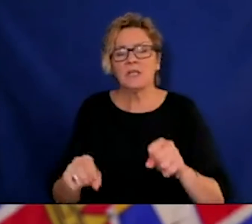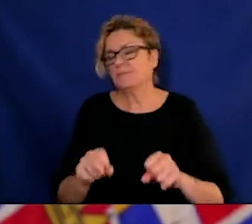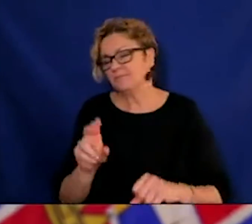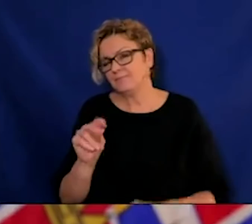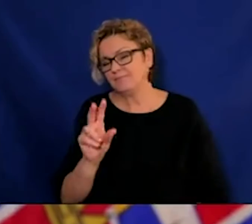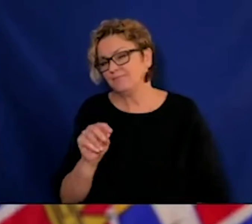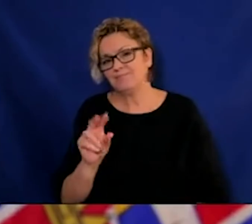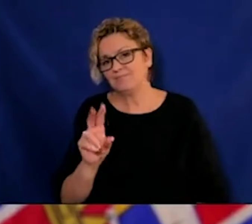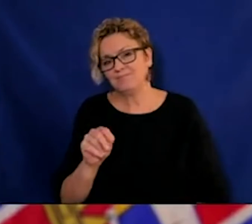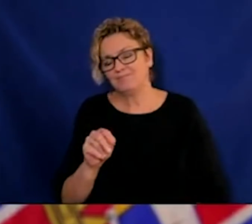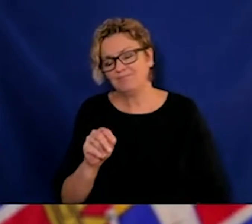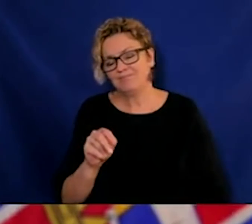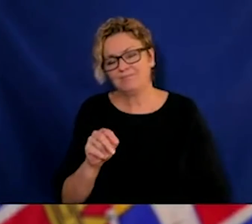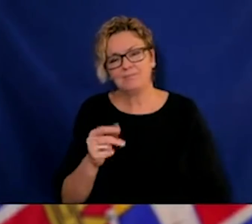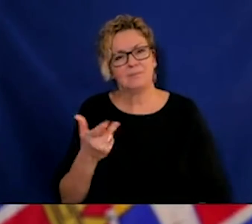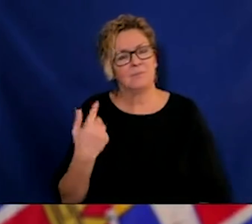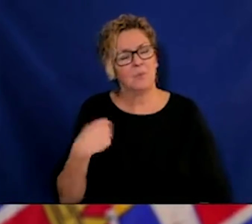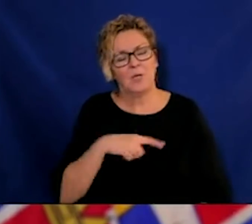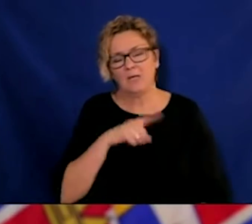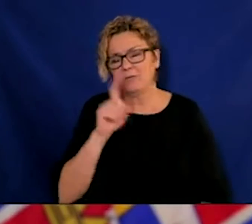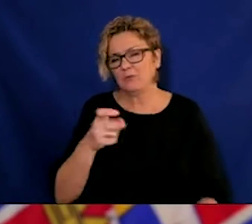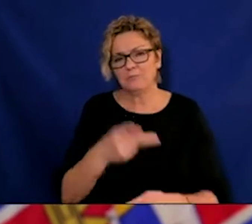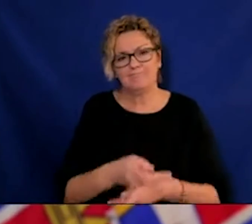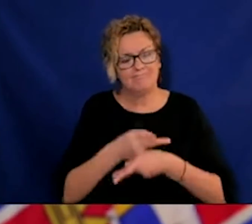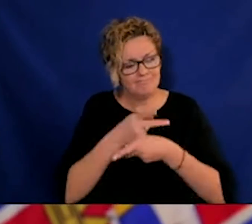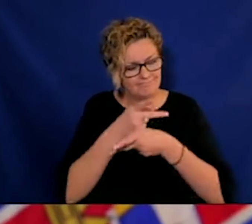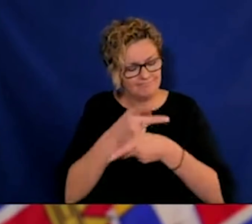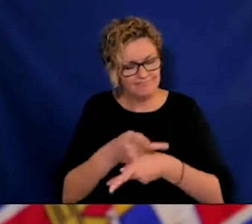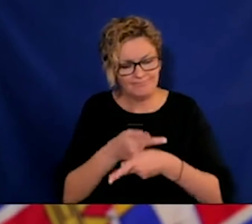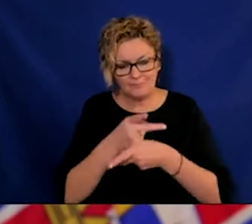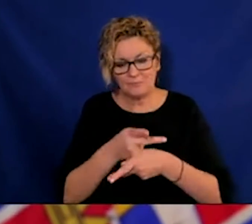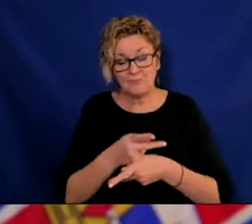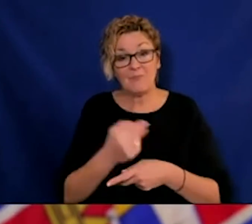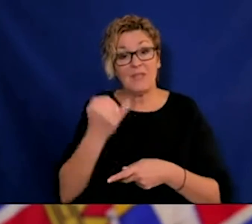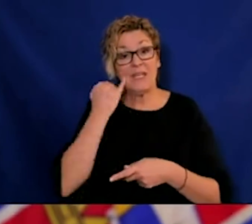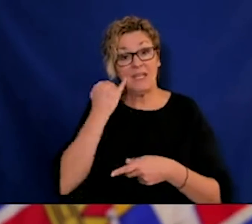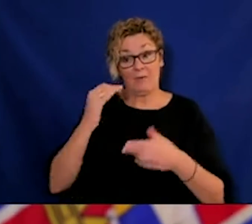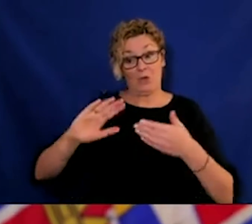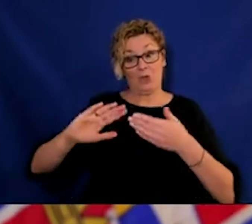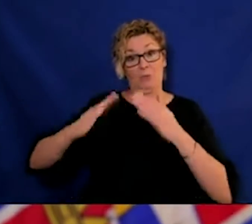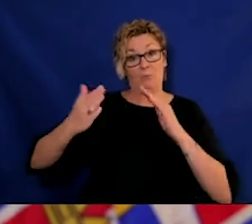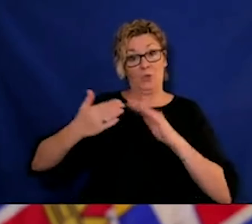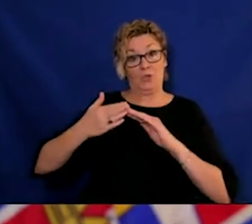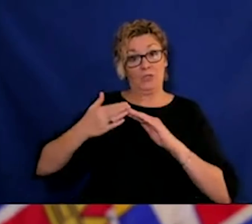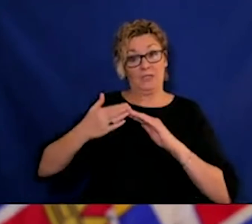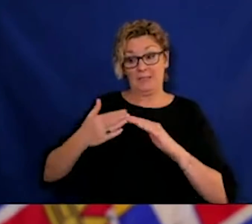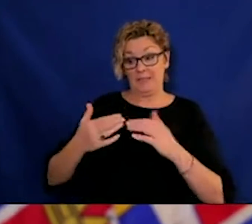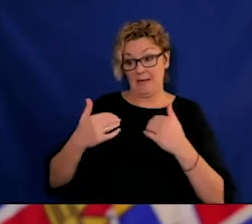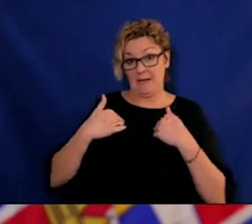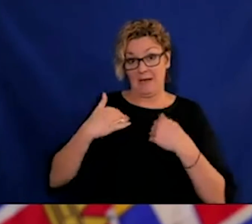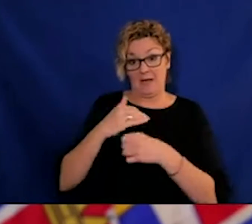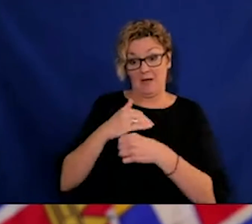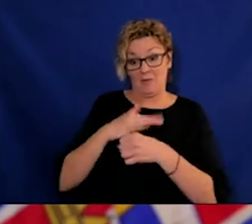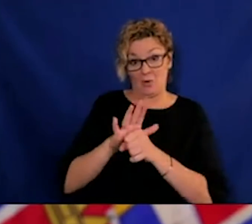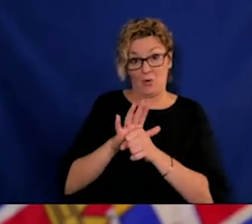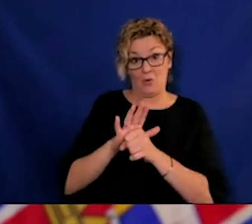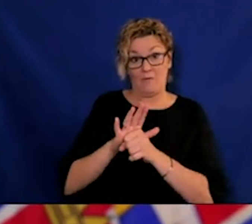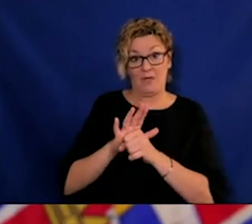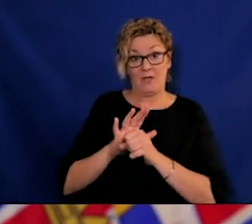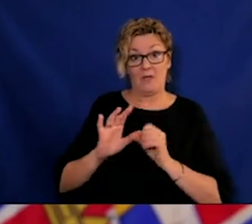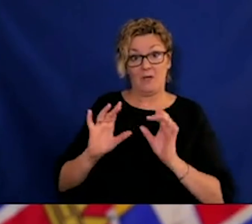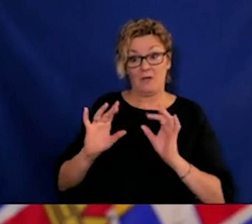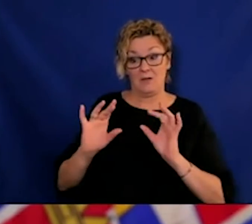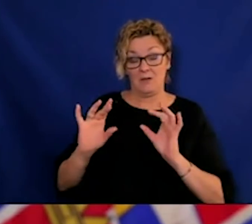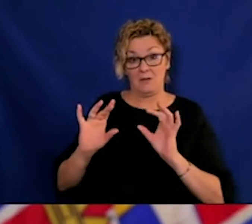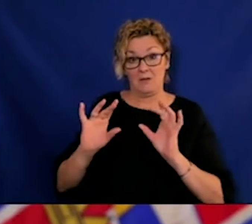we know that we when we have transmission in the community, the probability that somebody at one point may inadvertently